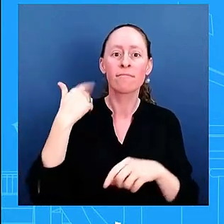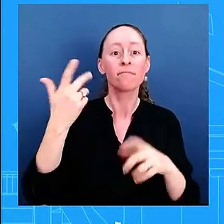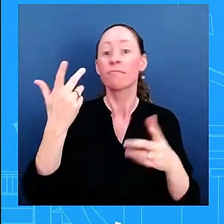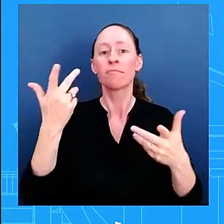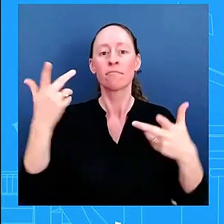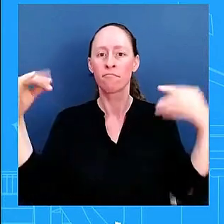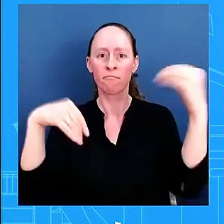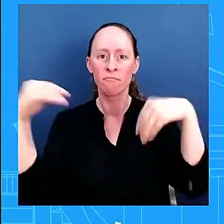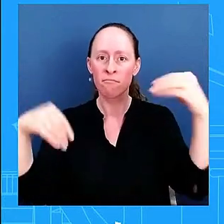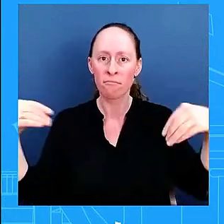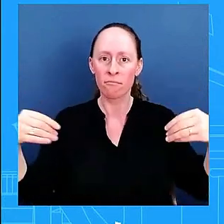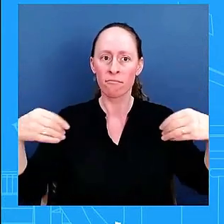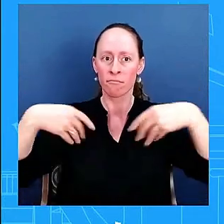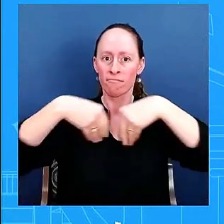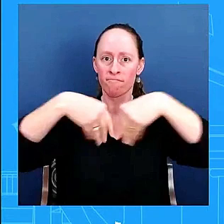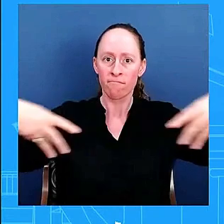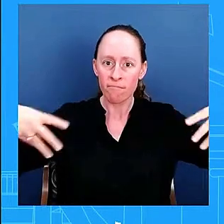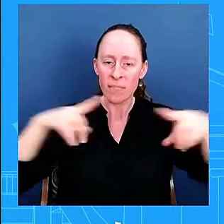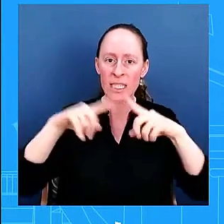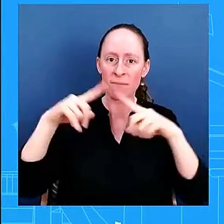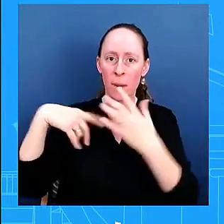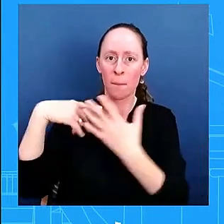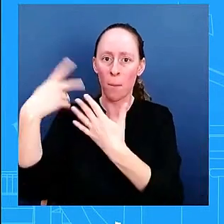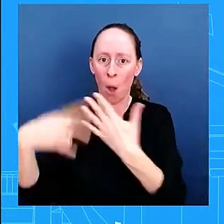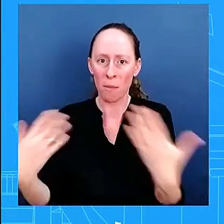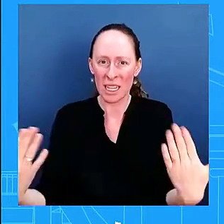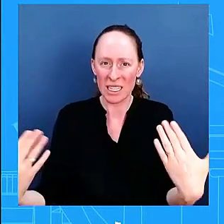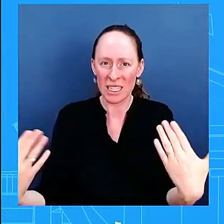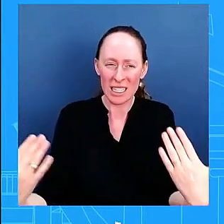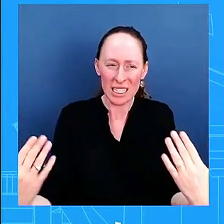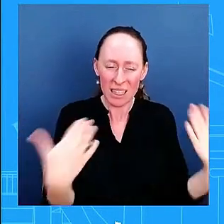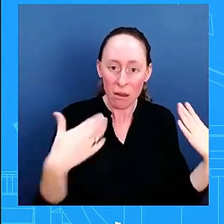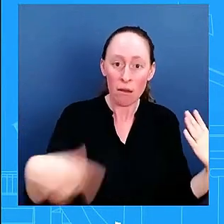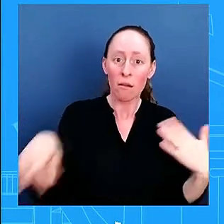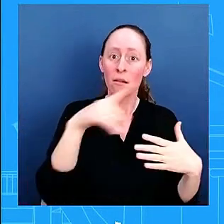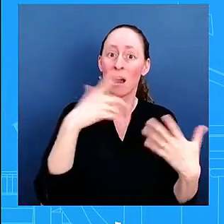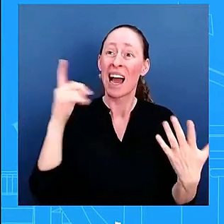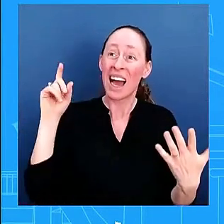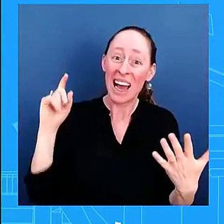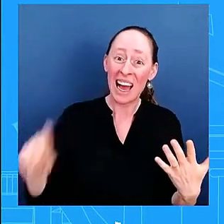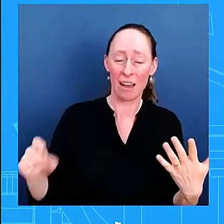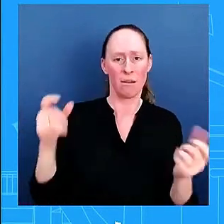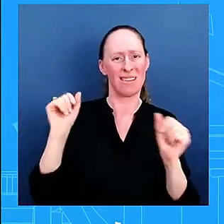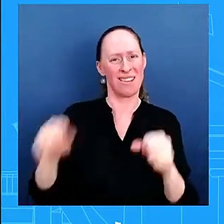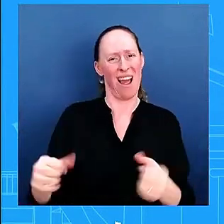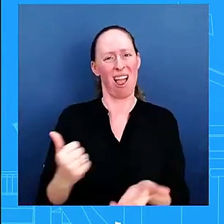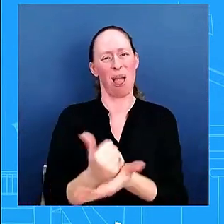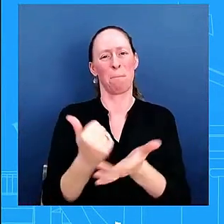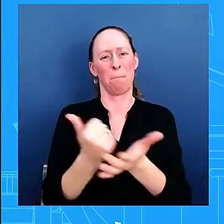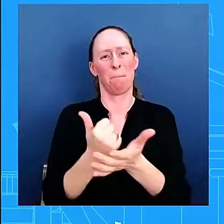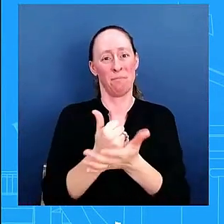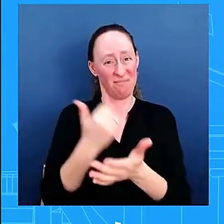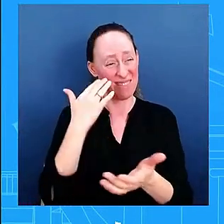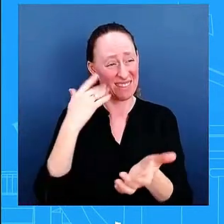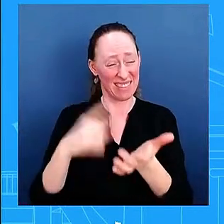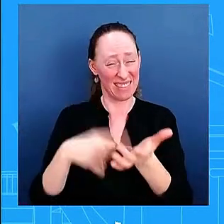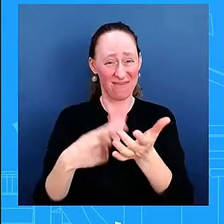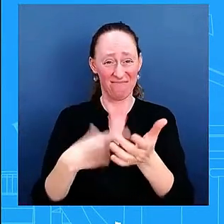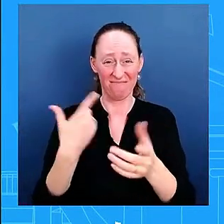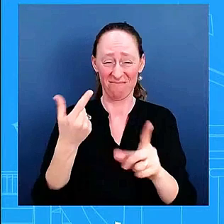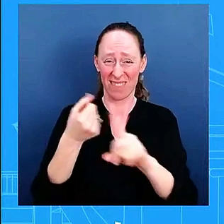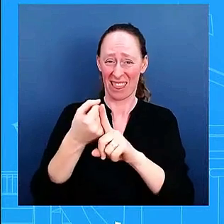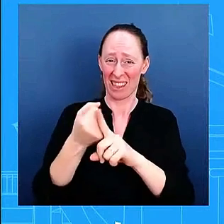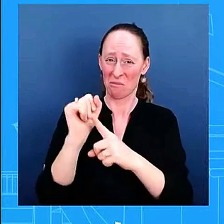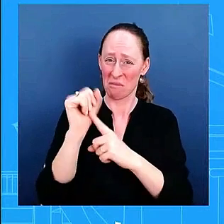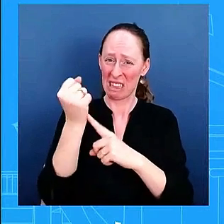the women women opportunity to make those difficult decisions and to have the also the availability obviously of contraception uh and so